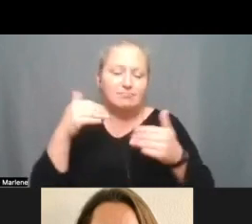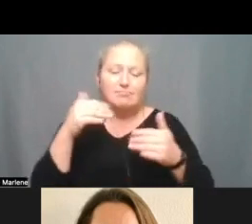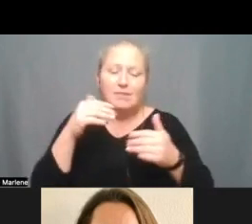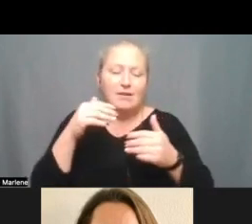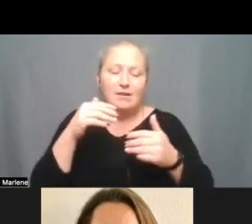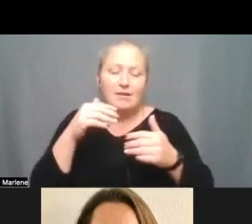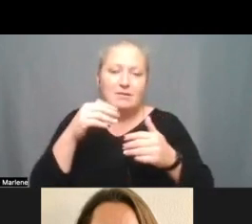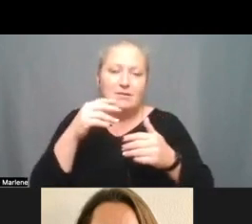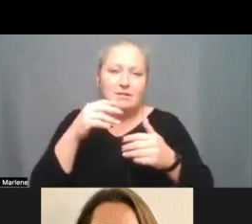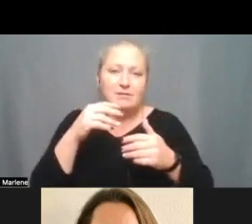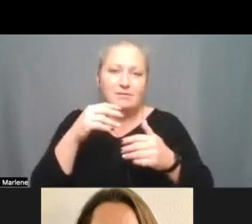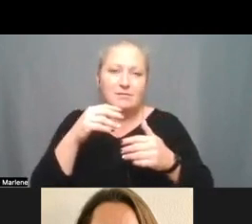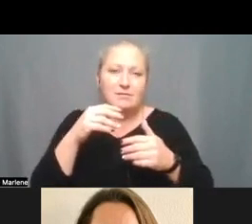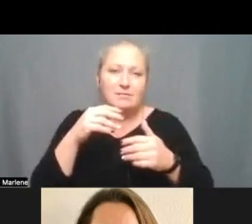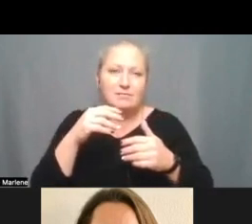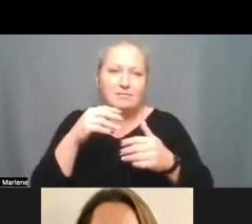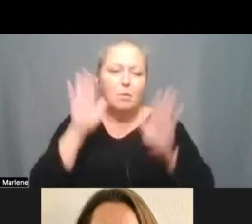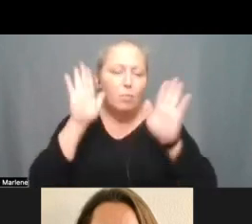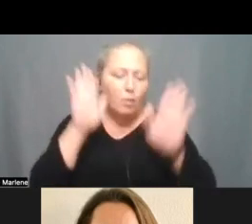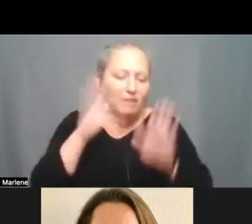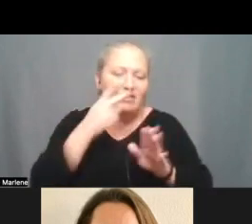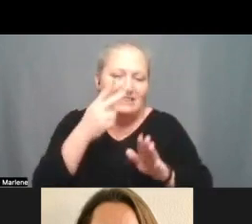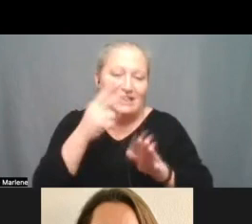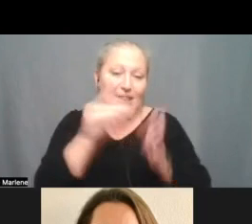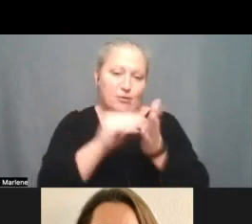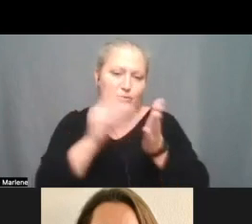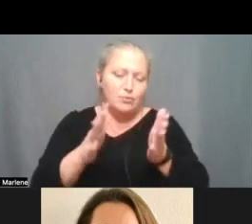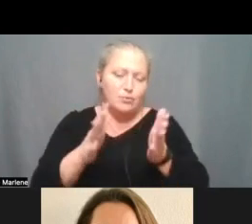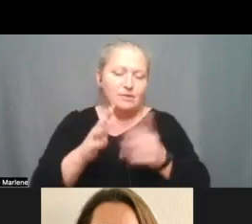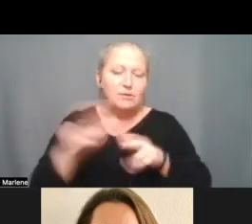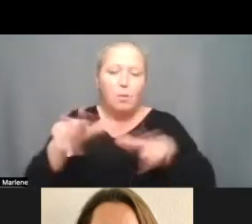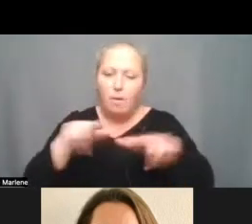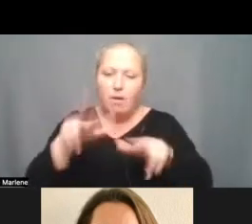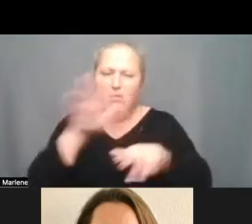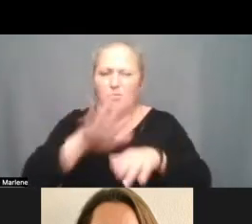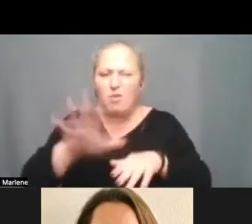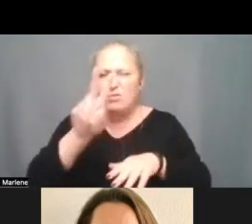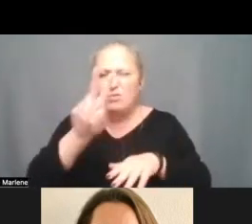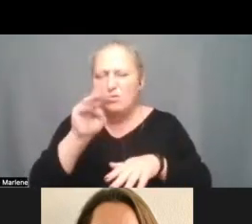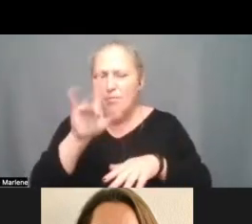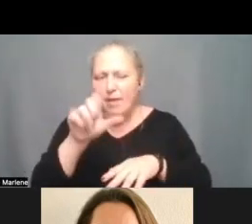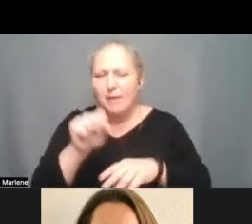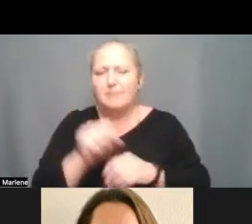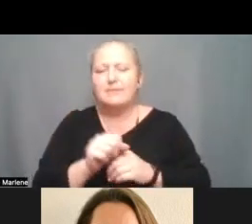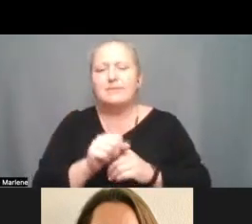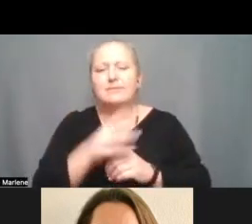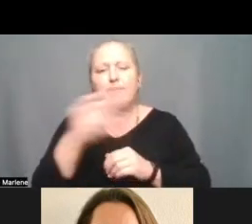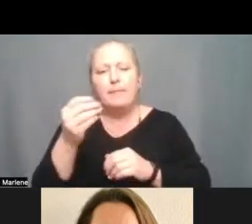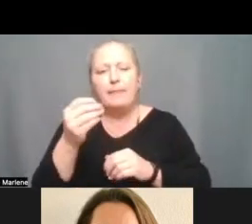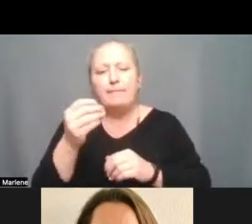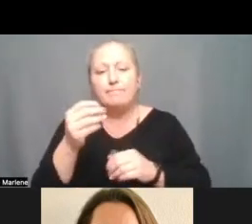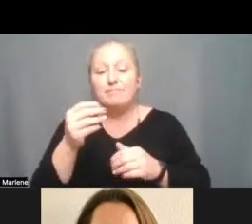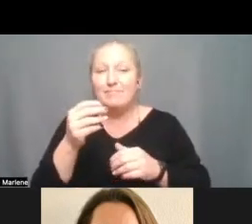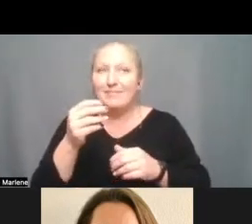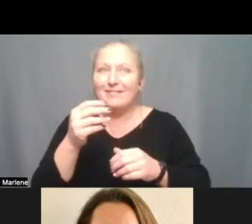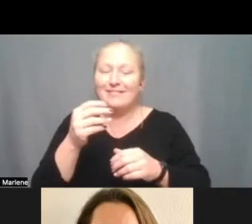students who we we walked about two miles. And that's not a short walk